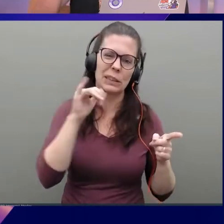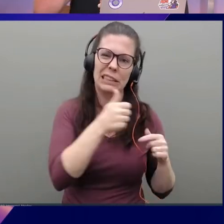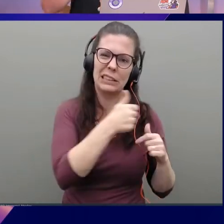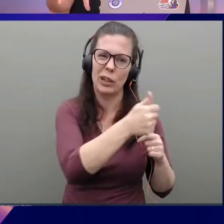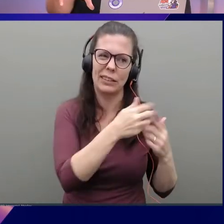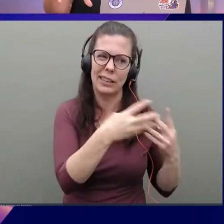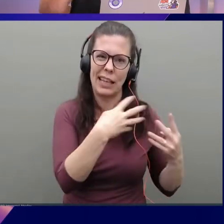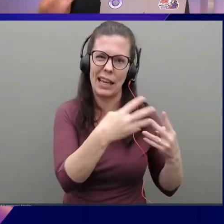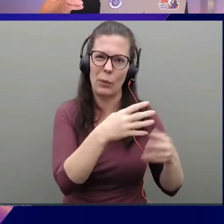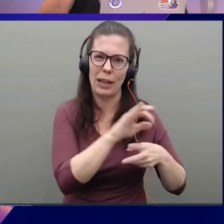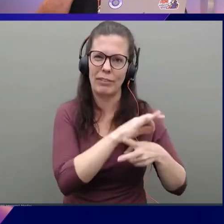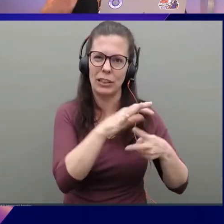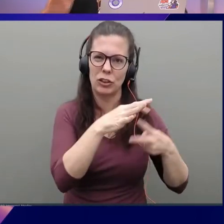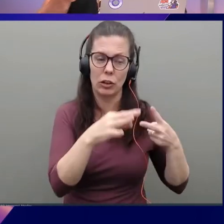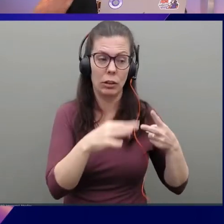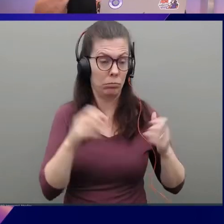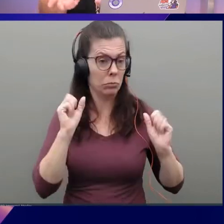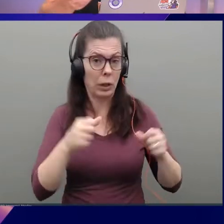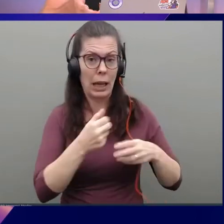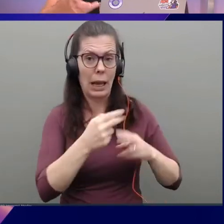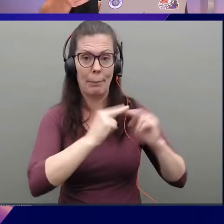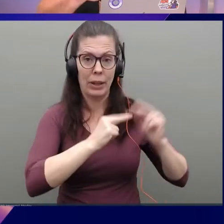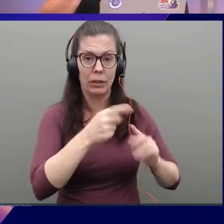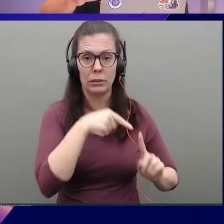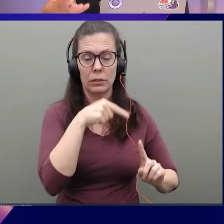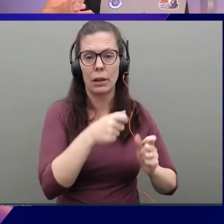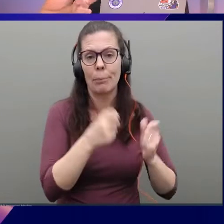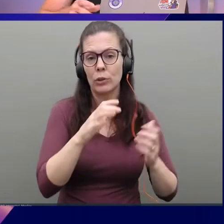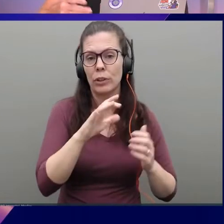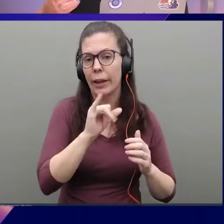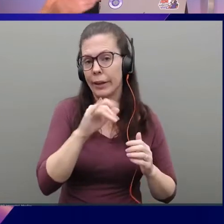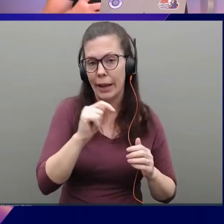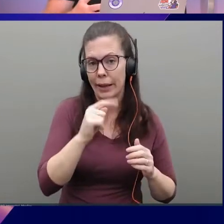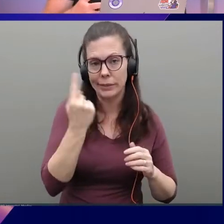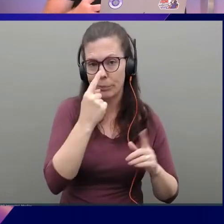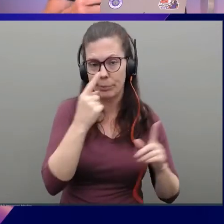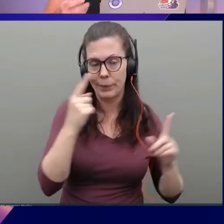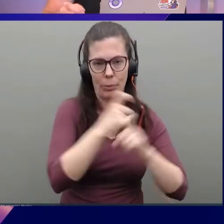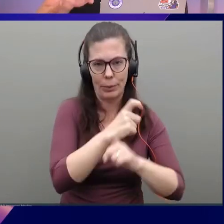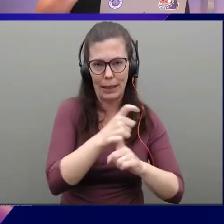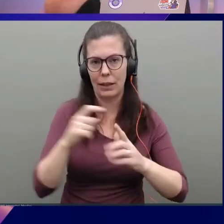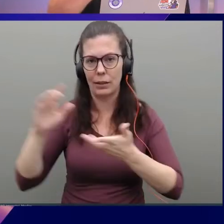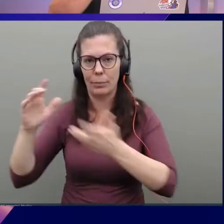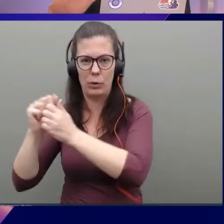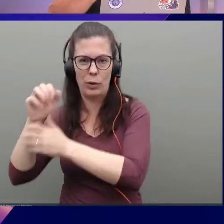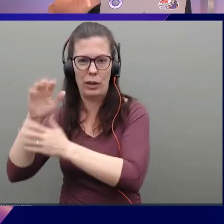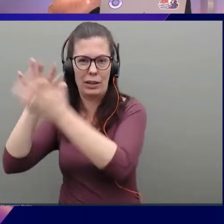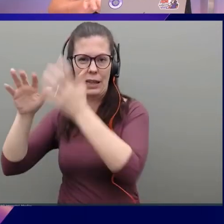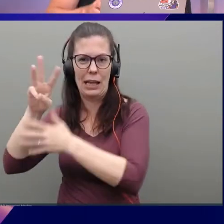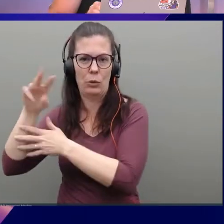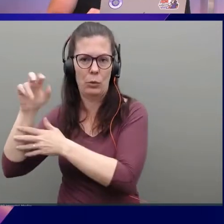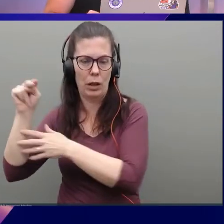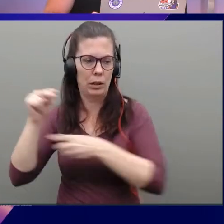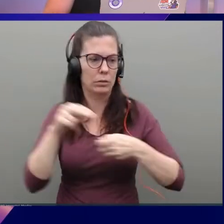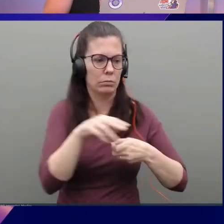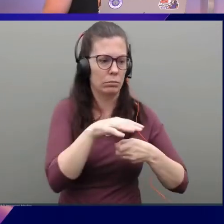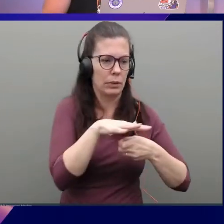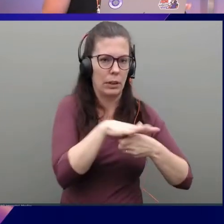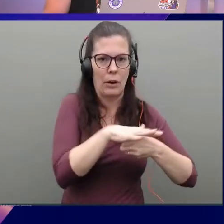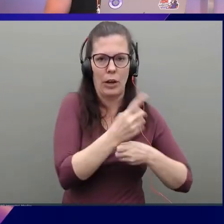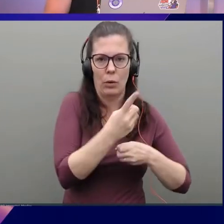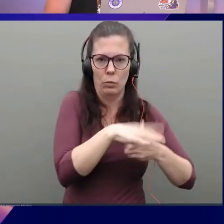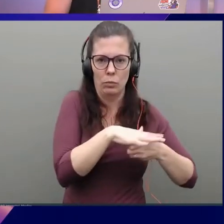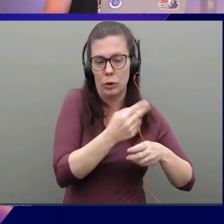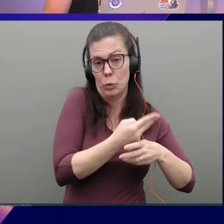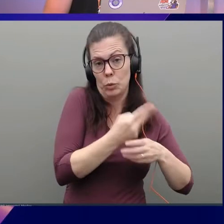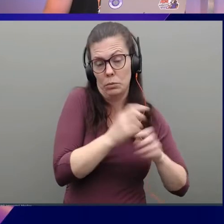So you can build a transit gateway, use, I don't know, multicast or something more complicated that Cloud WAN doesn't have, use it in that one area. We